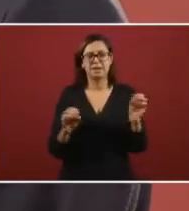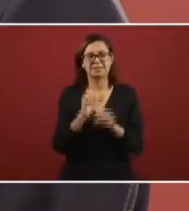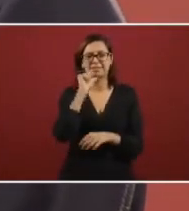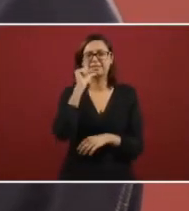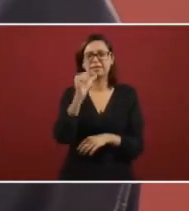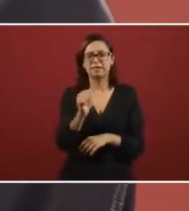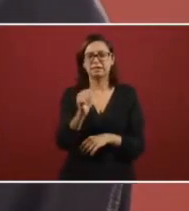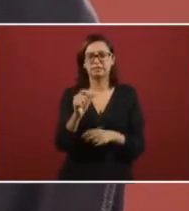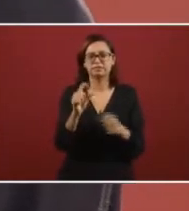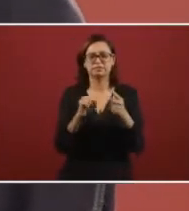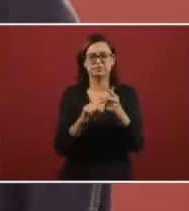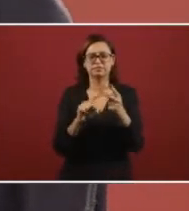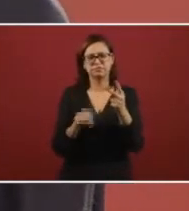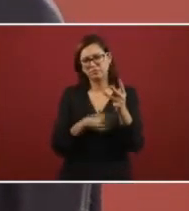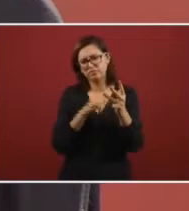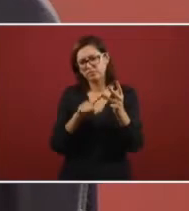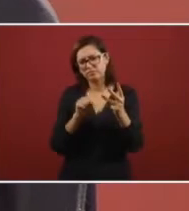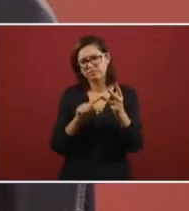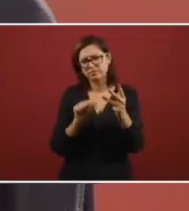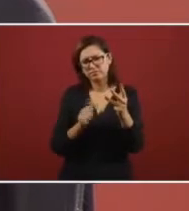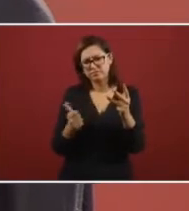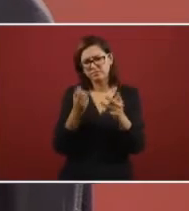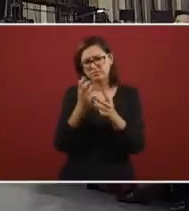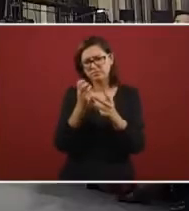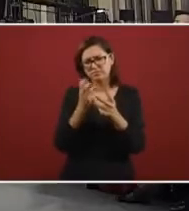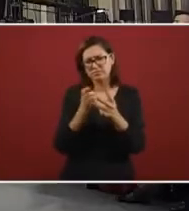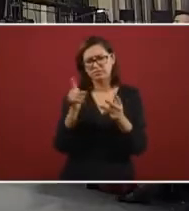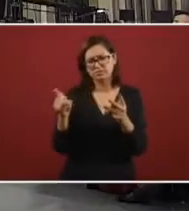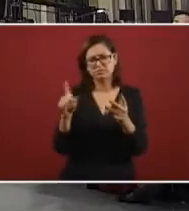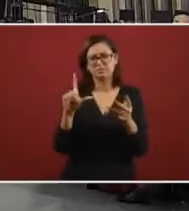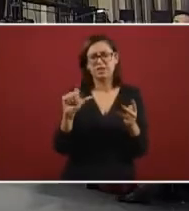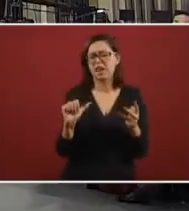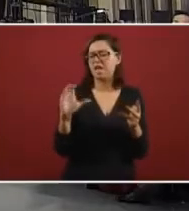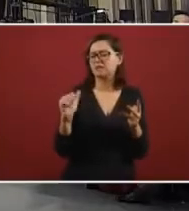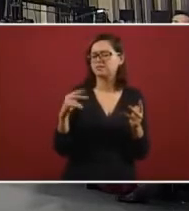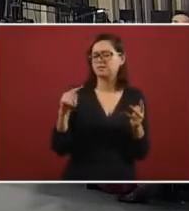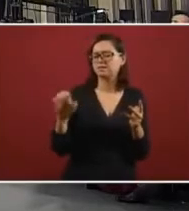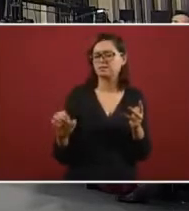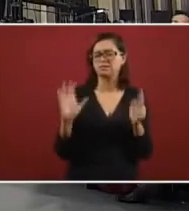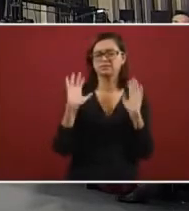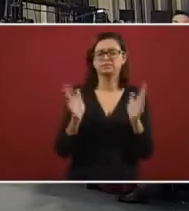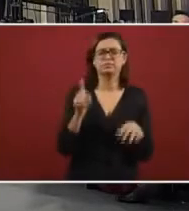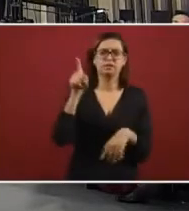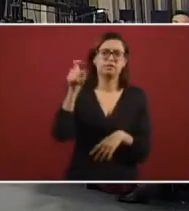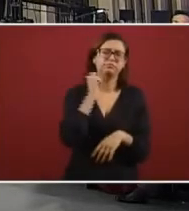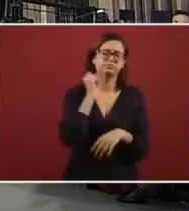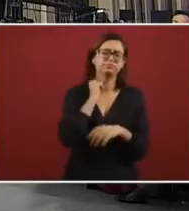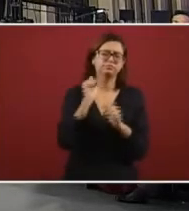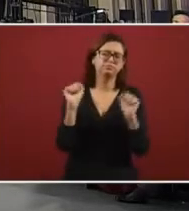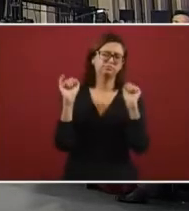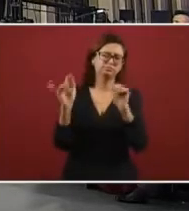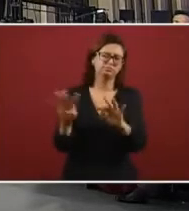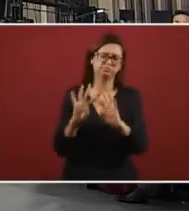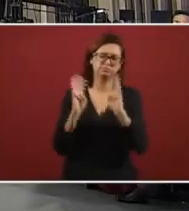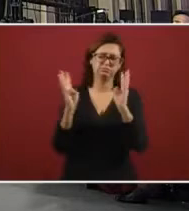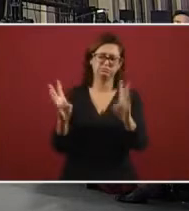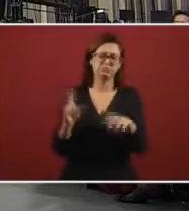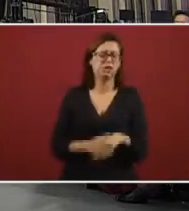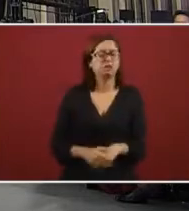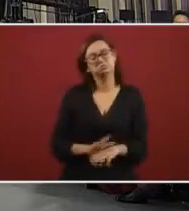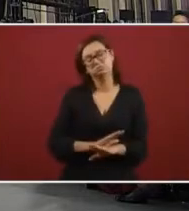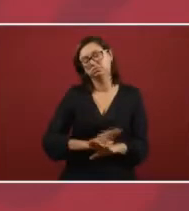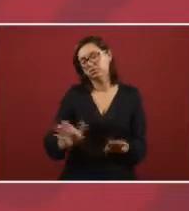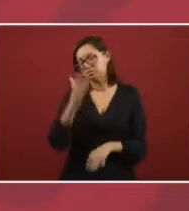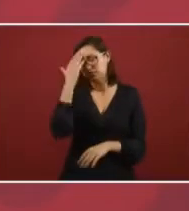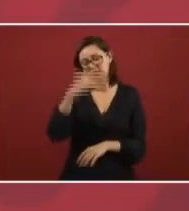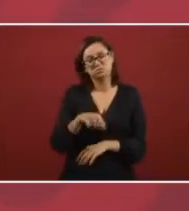everybody lose their jobs. But you spoke of another thing. What about the coordinator that's outside, outside the Republic?